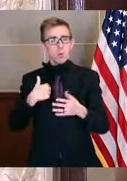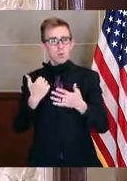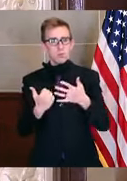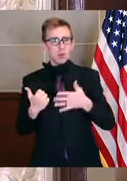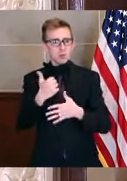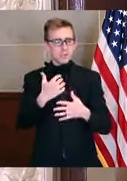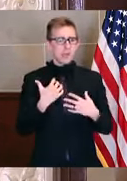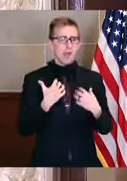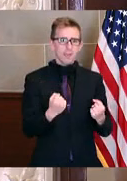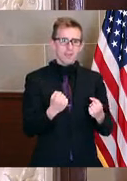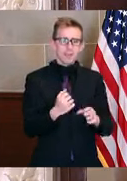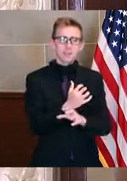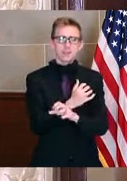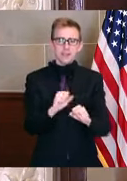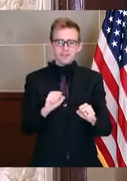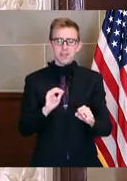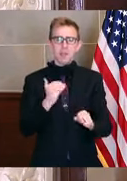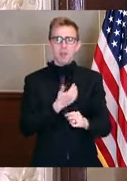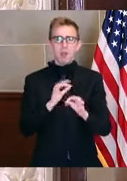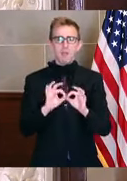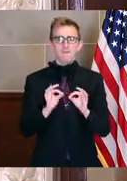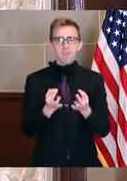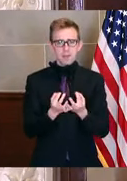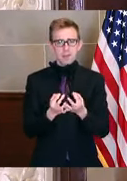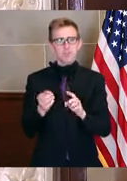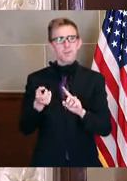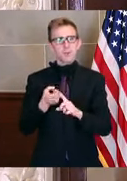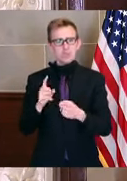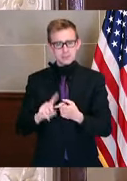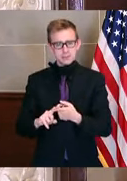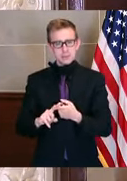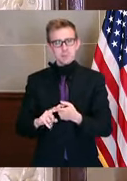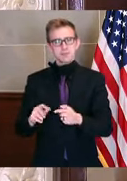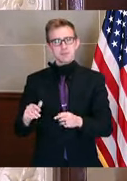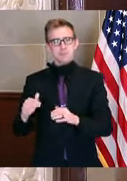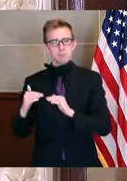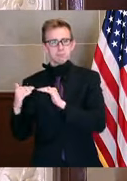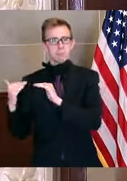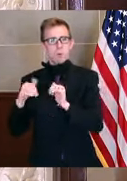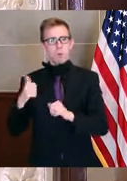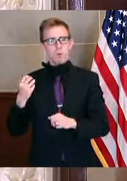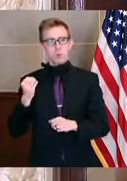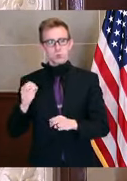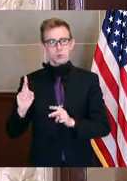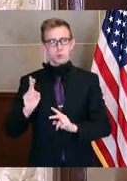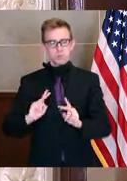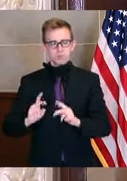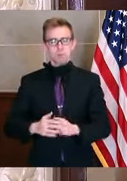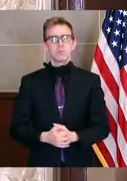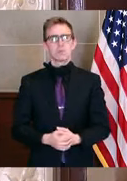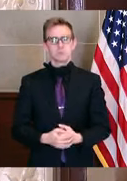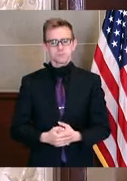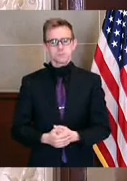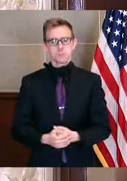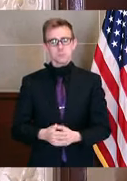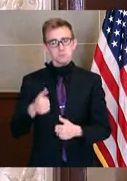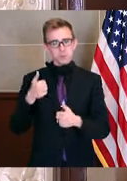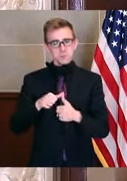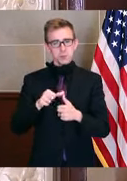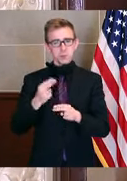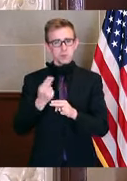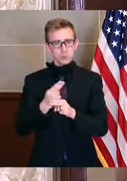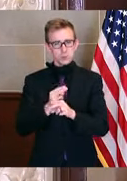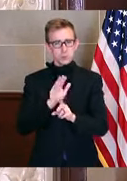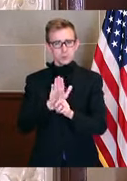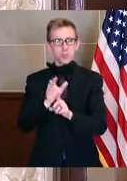health and safety of our families, friends, and fellow Missourians. So remember, use common